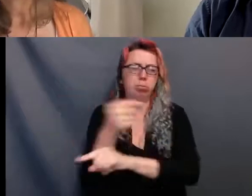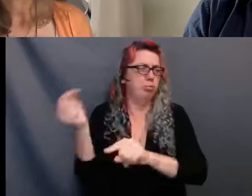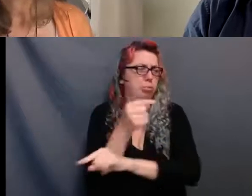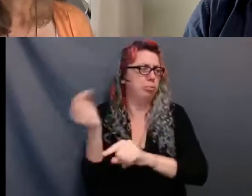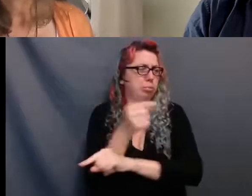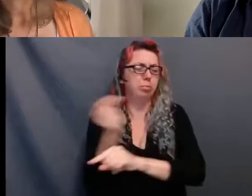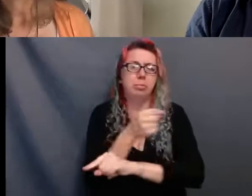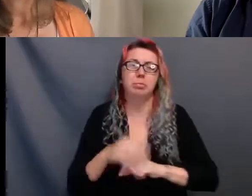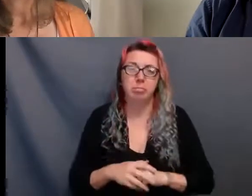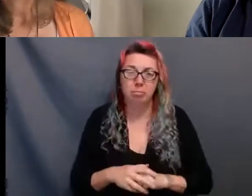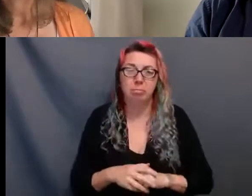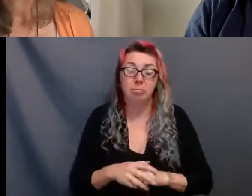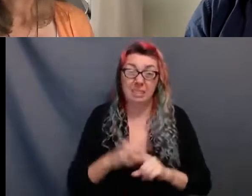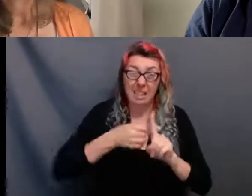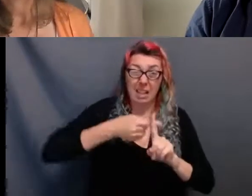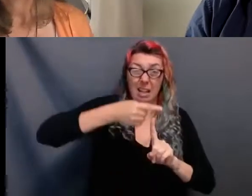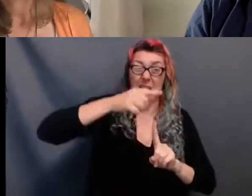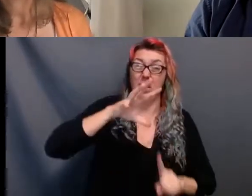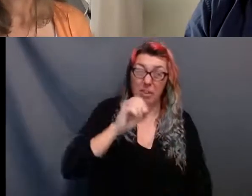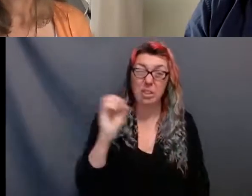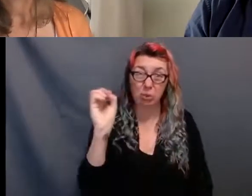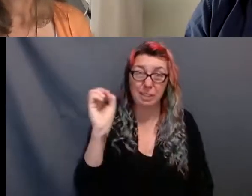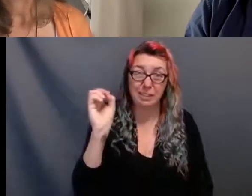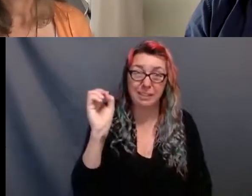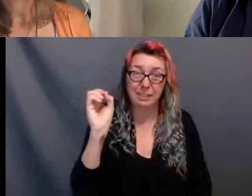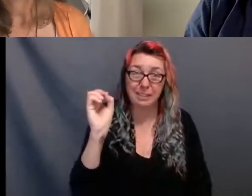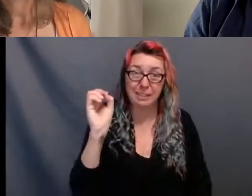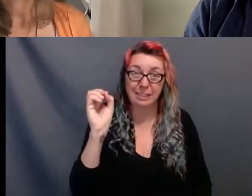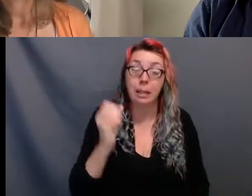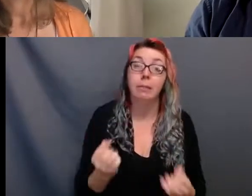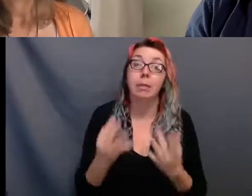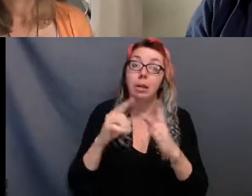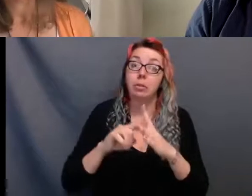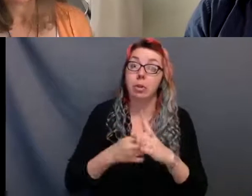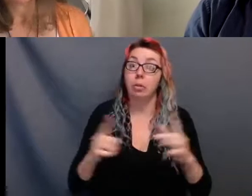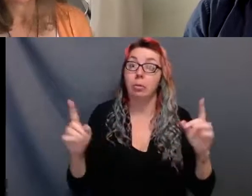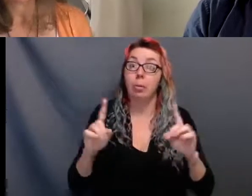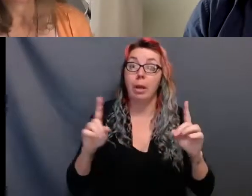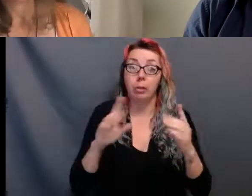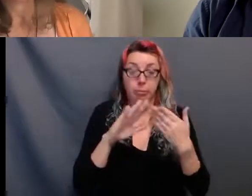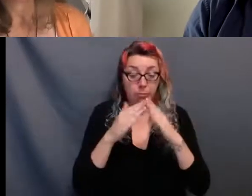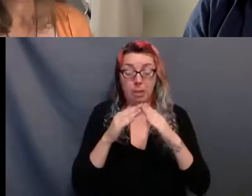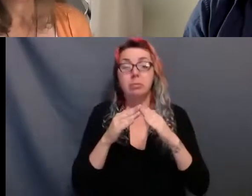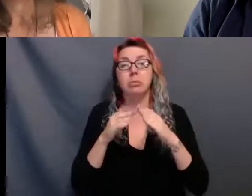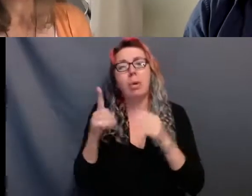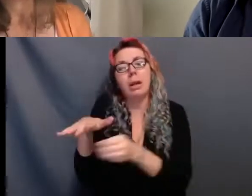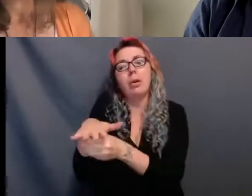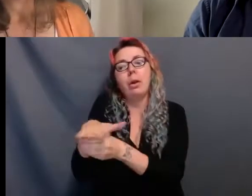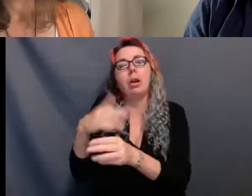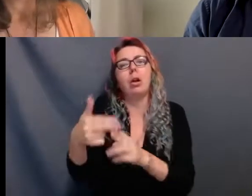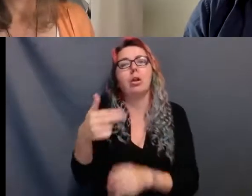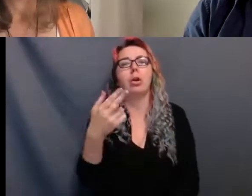The fire was sparked at the south end of town in an area known locally as Hobo's Hollow. It took